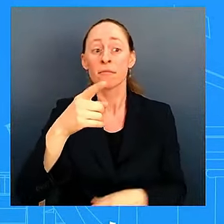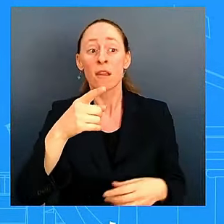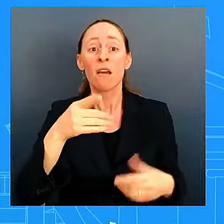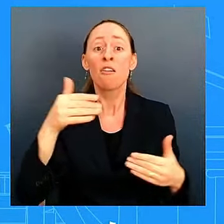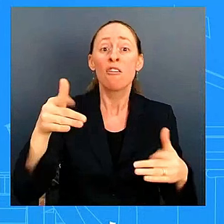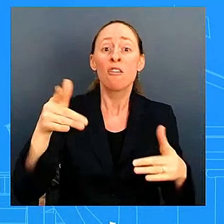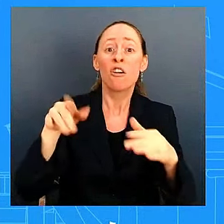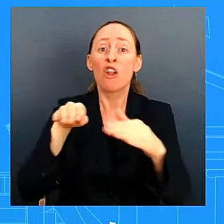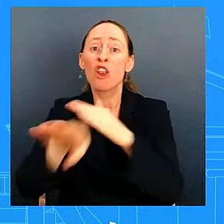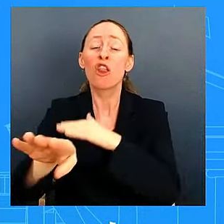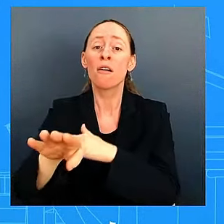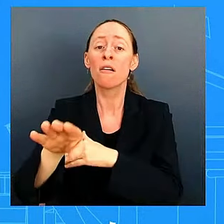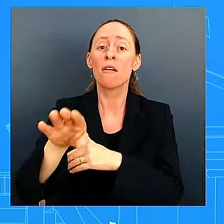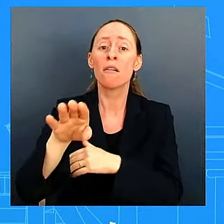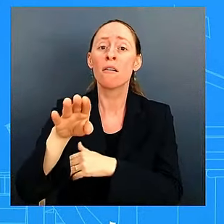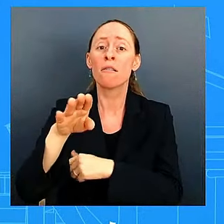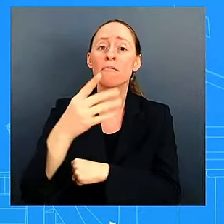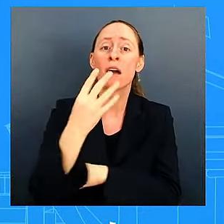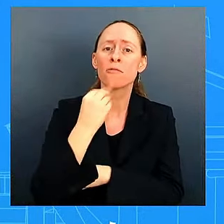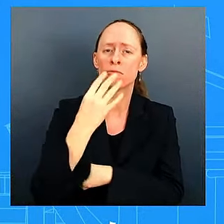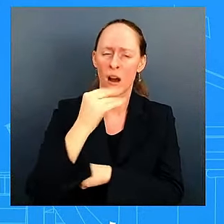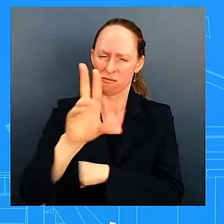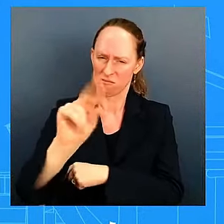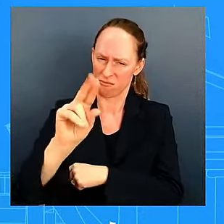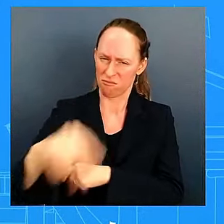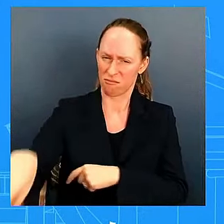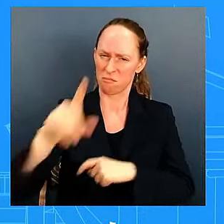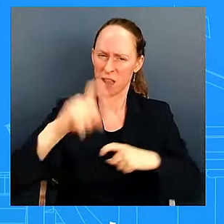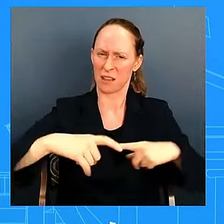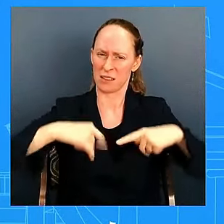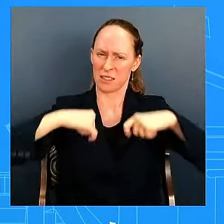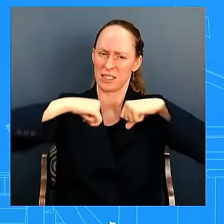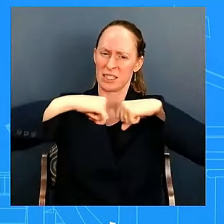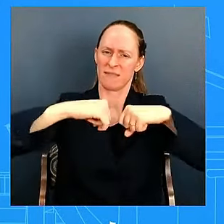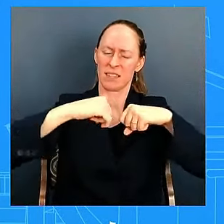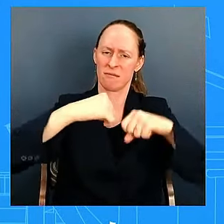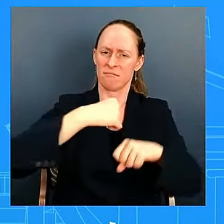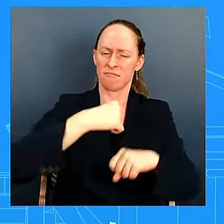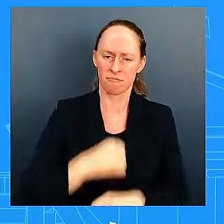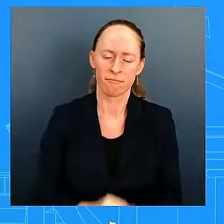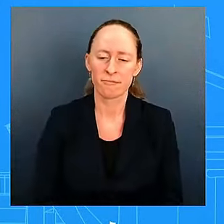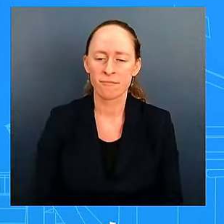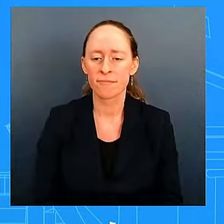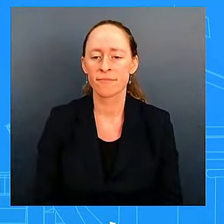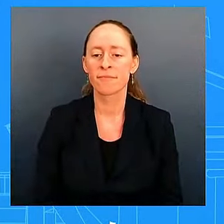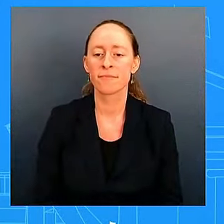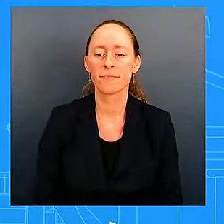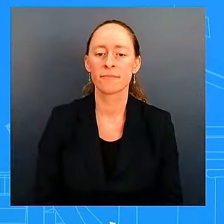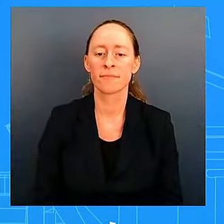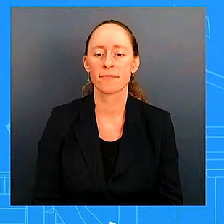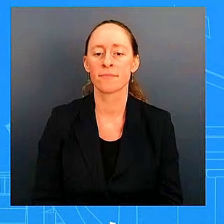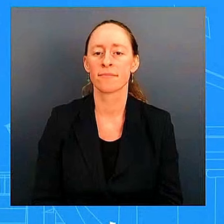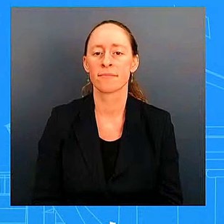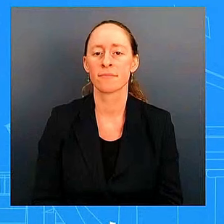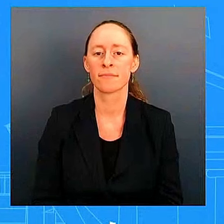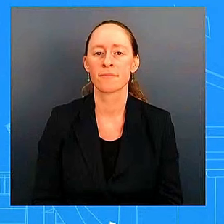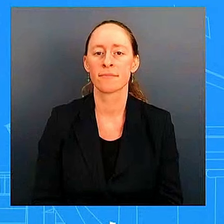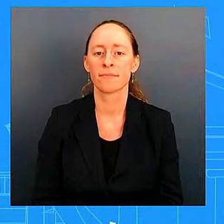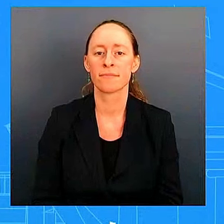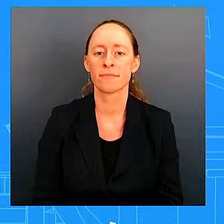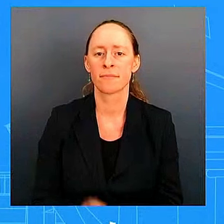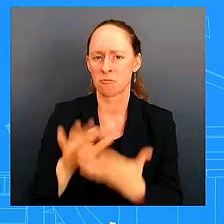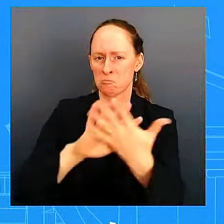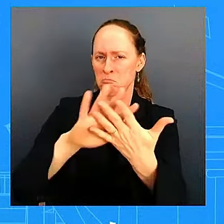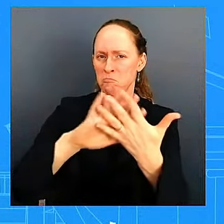our diplomatic conversations here that a goal that the president and this administration is supportive of look what we will say and what i will say to you